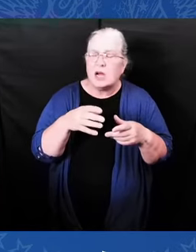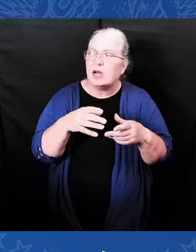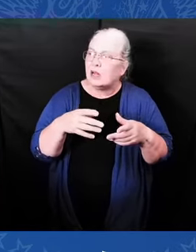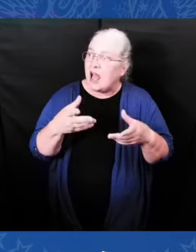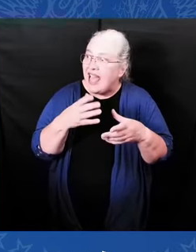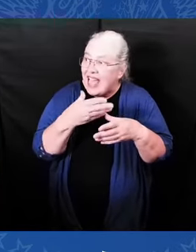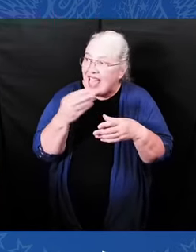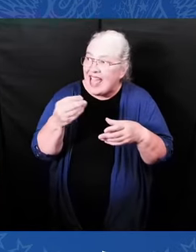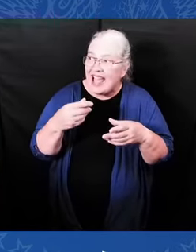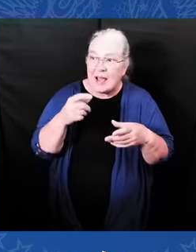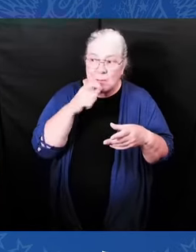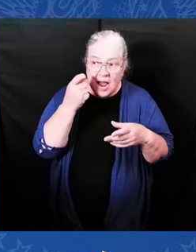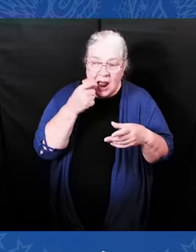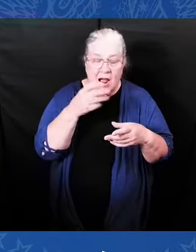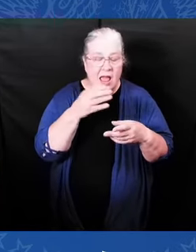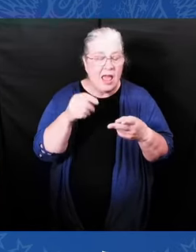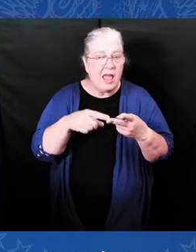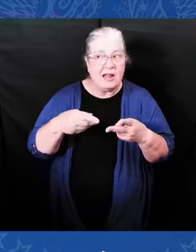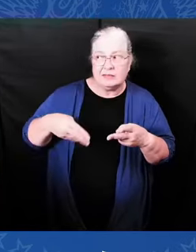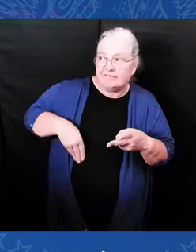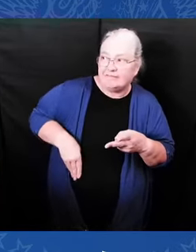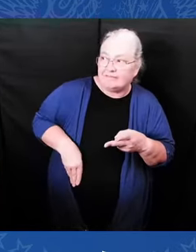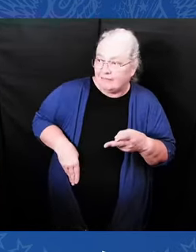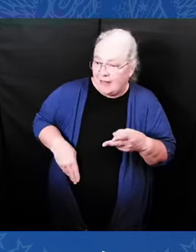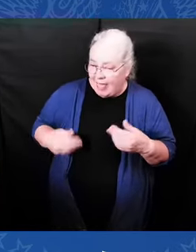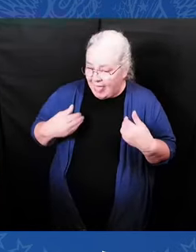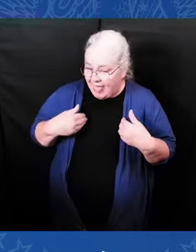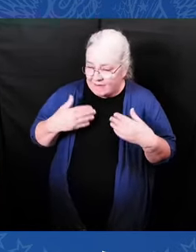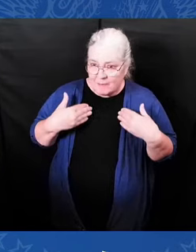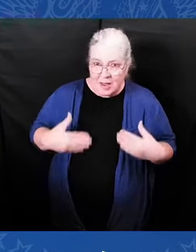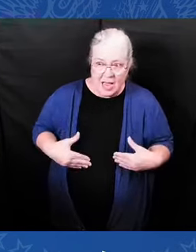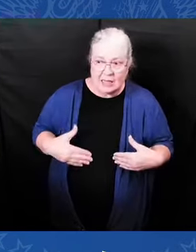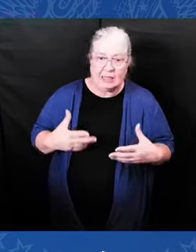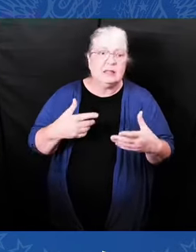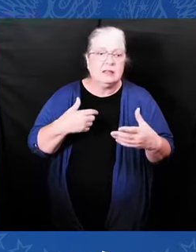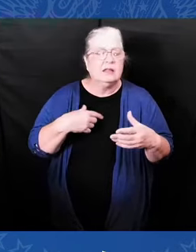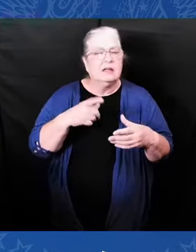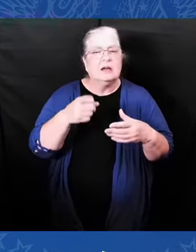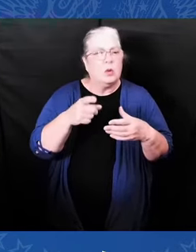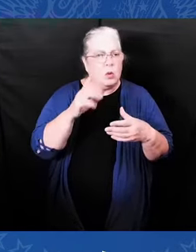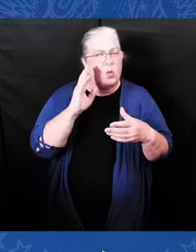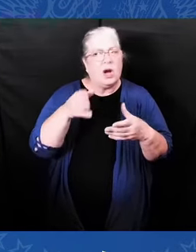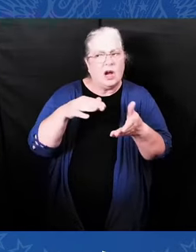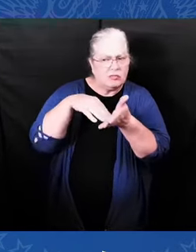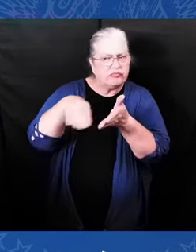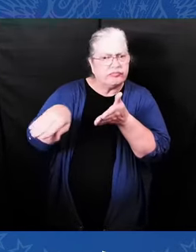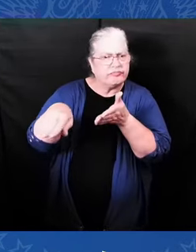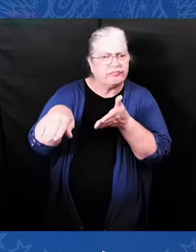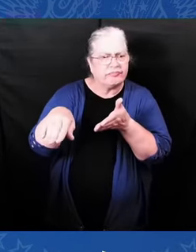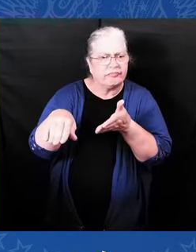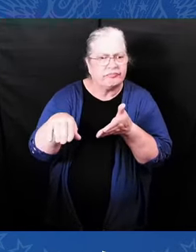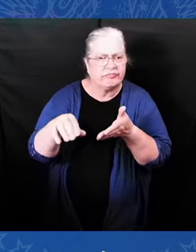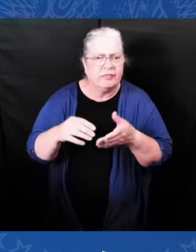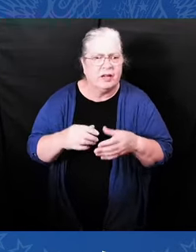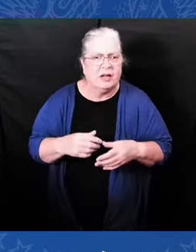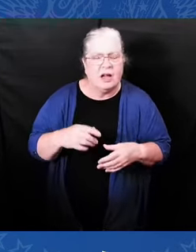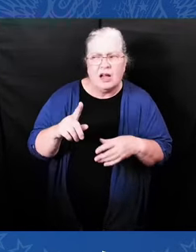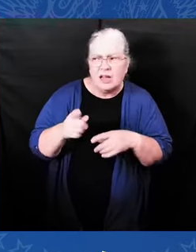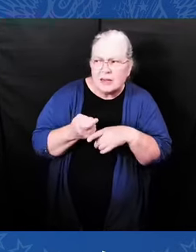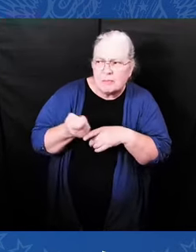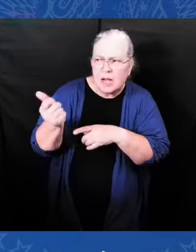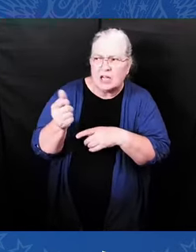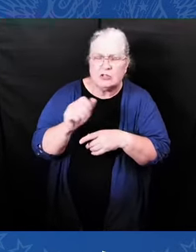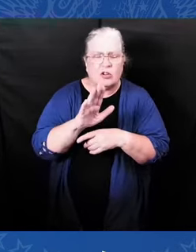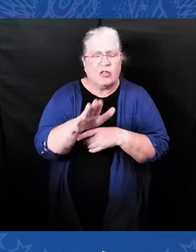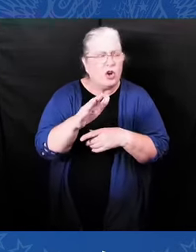Look, folks, thanks to your advocacy — especially Lucy Jordan's mom, who passed the most significant gun